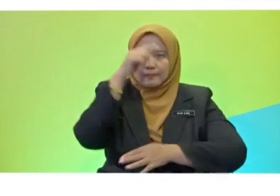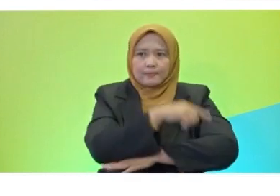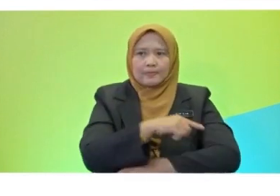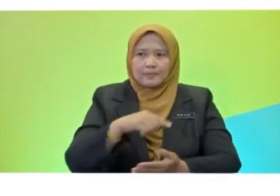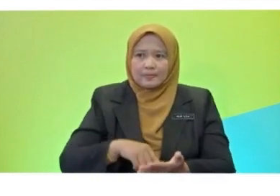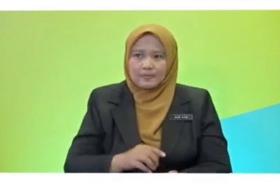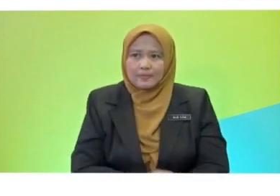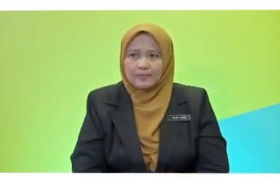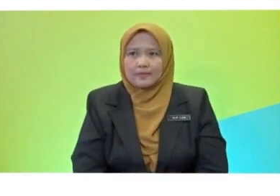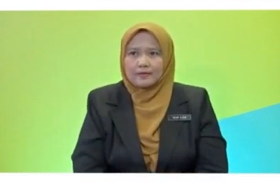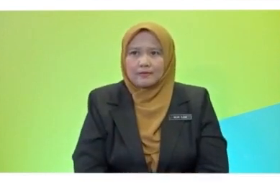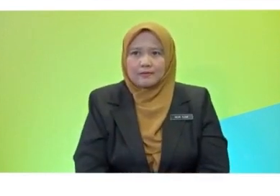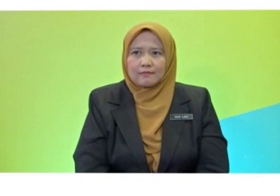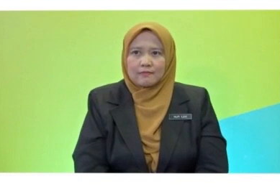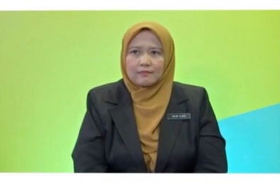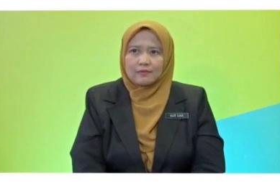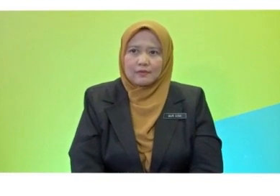We learned about...